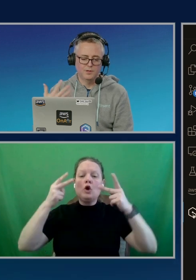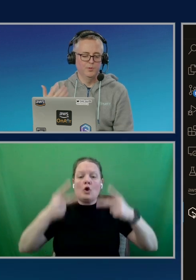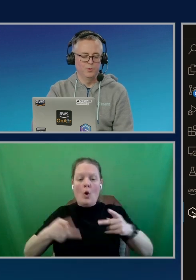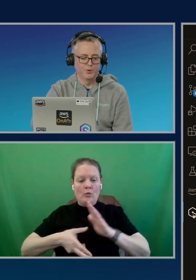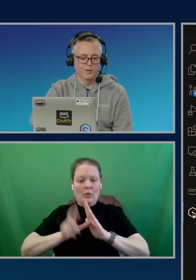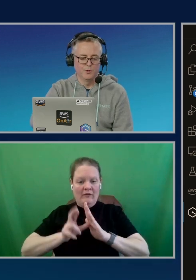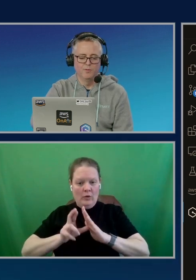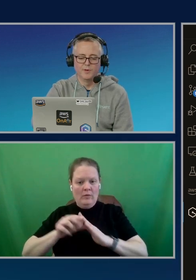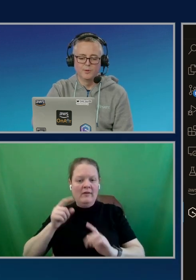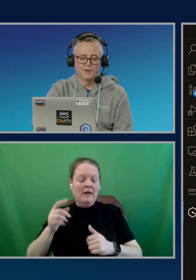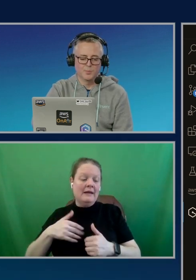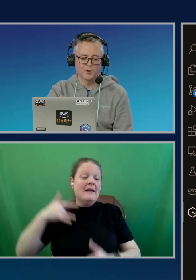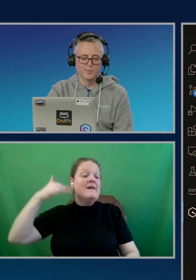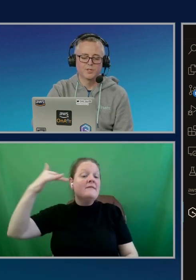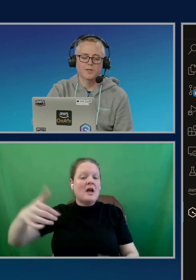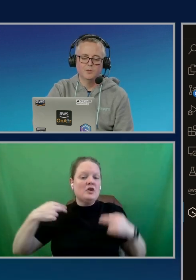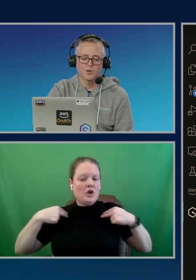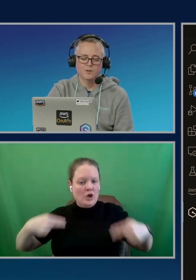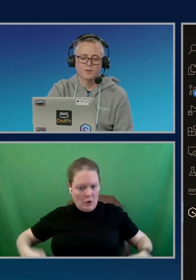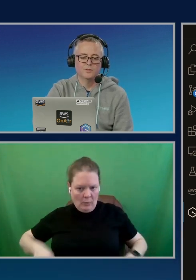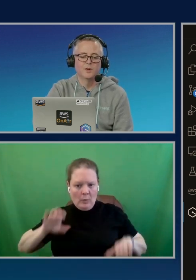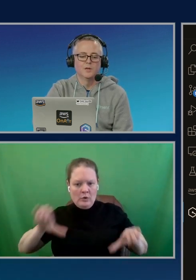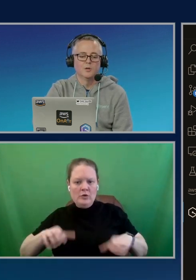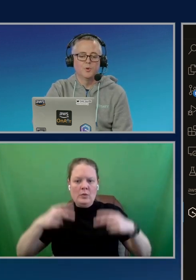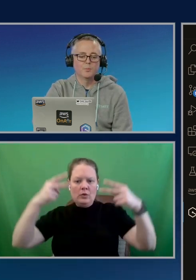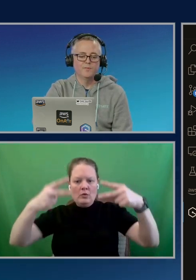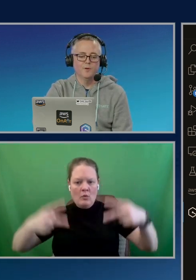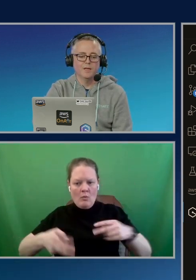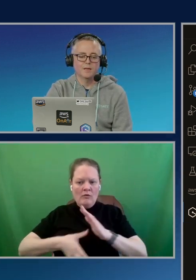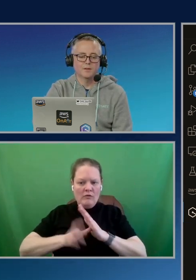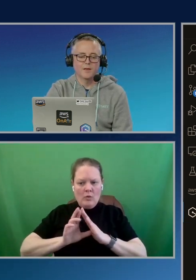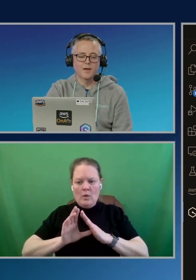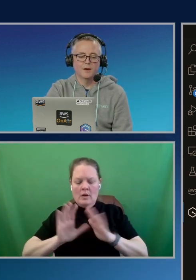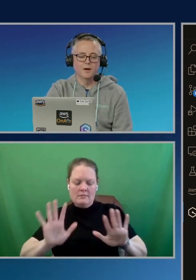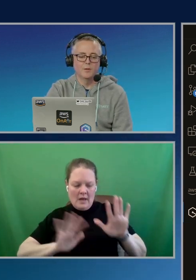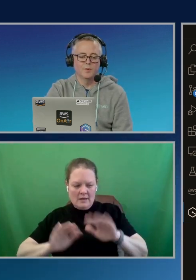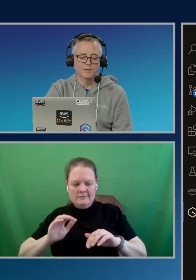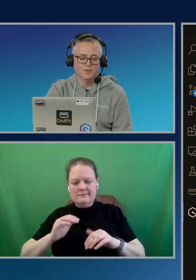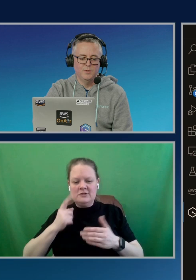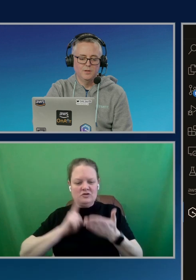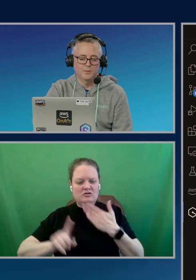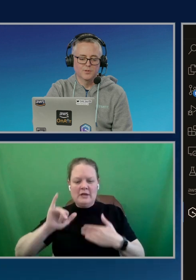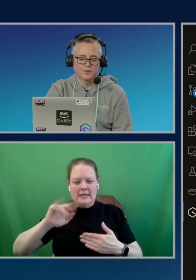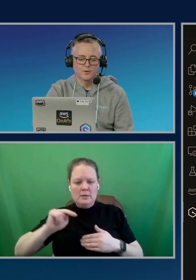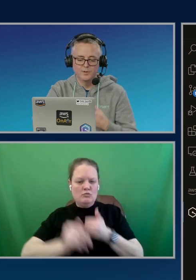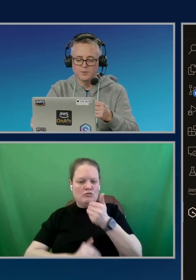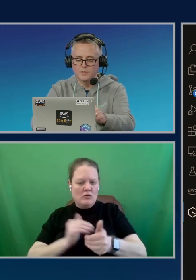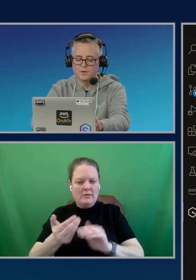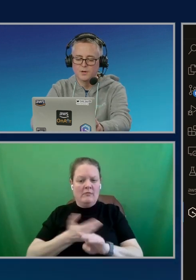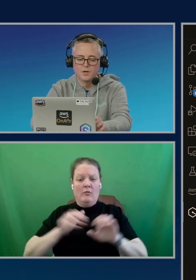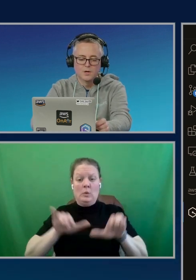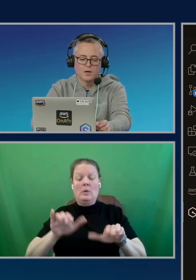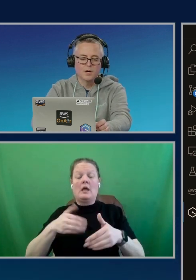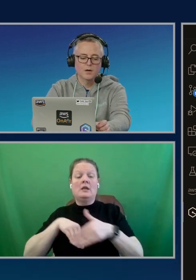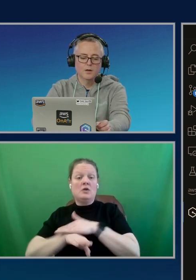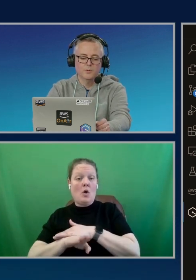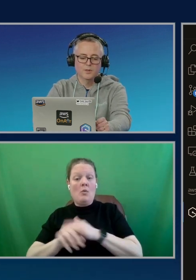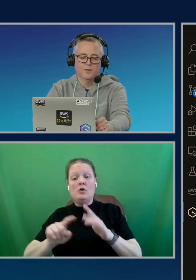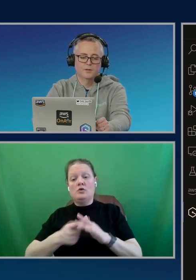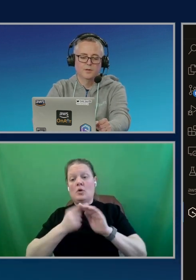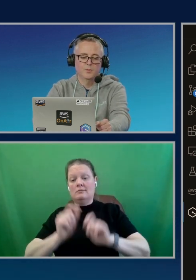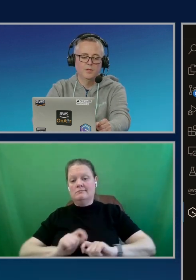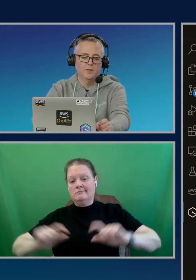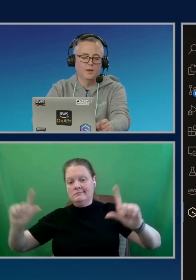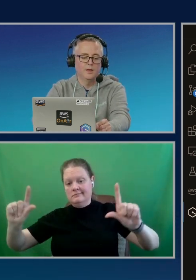eventually a human will do a code review as part of my check in process. But before I get to that, let's come in and I'm going to start a new window here. I